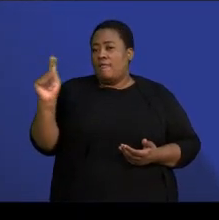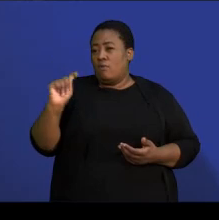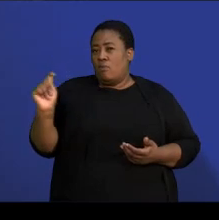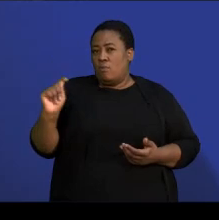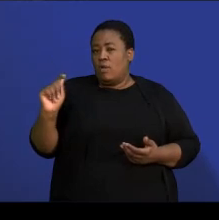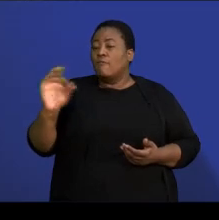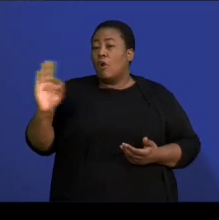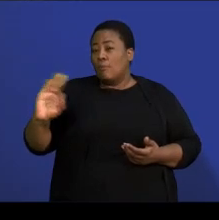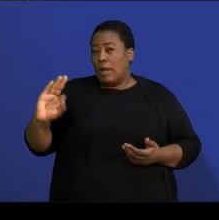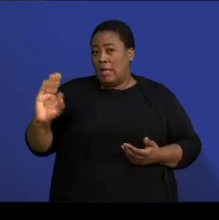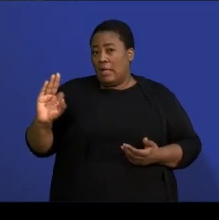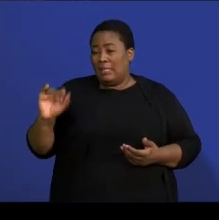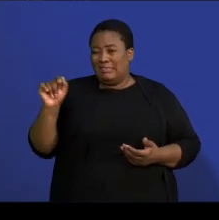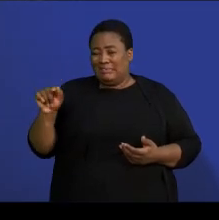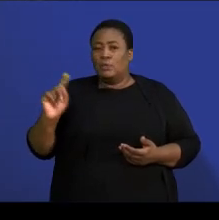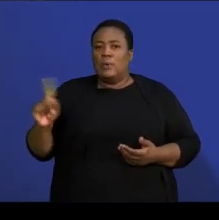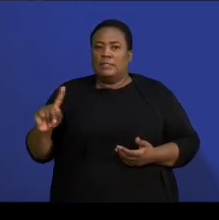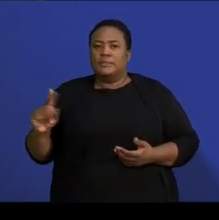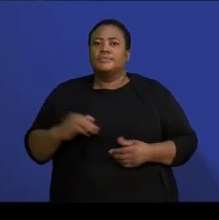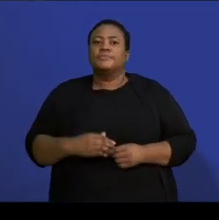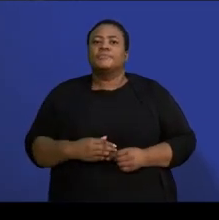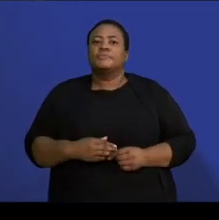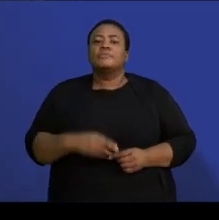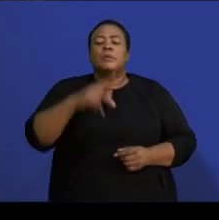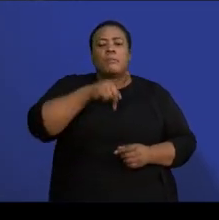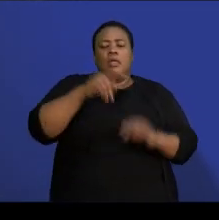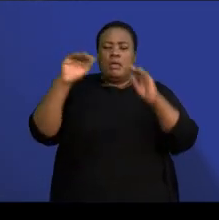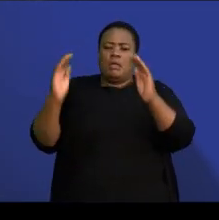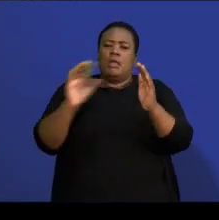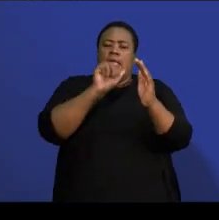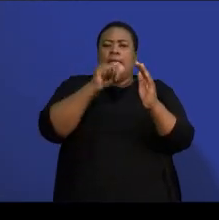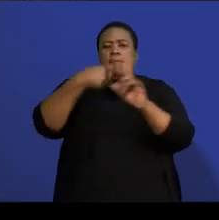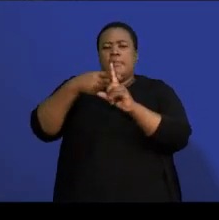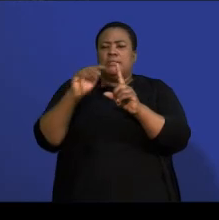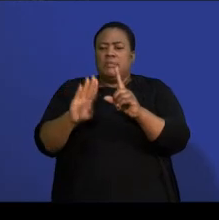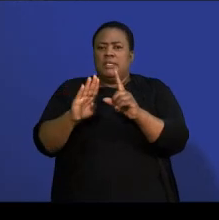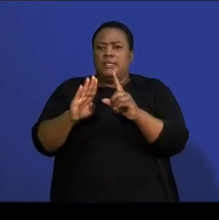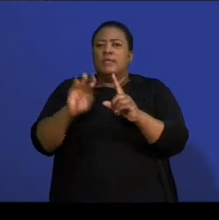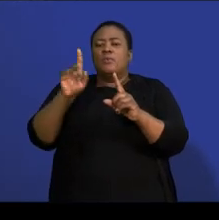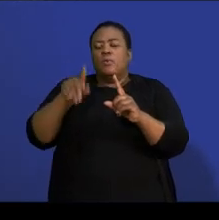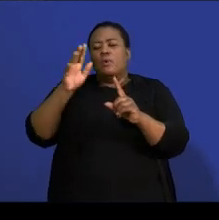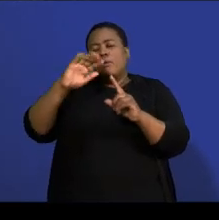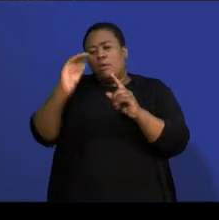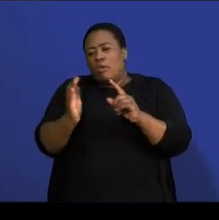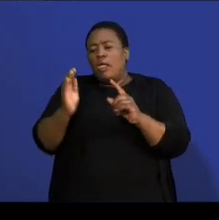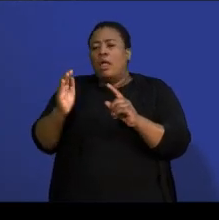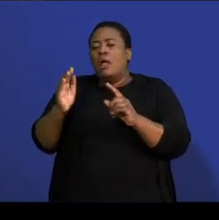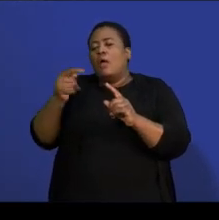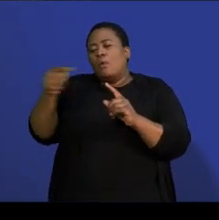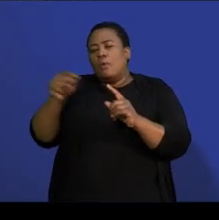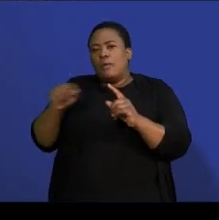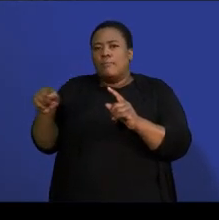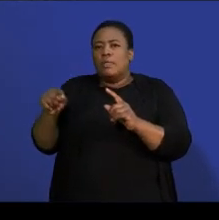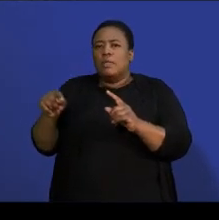and B will actually be equals to the probability of A multiplied